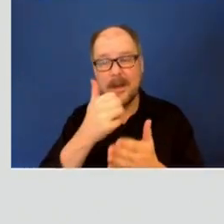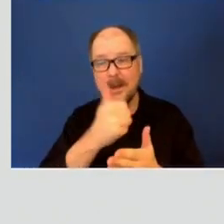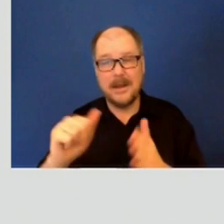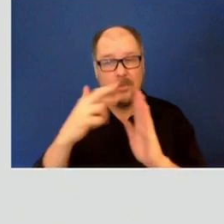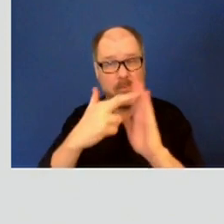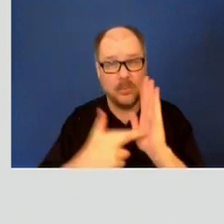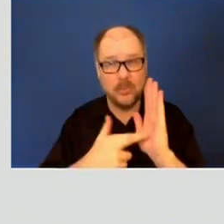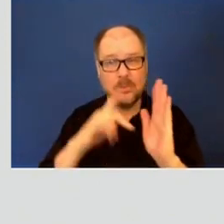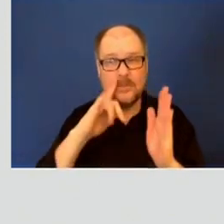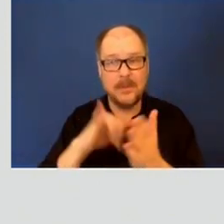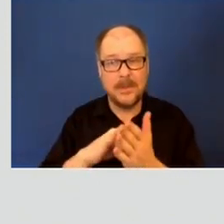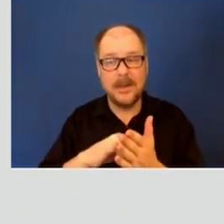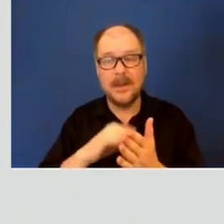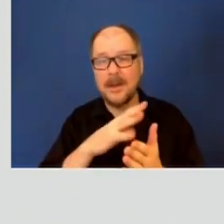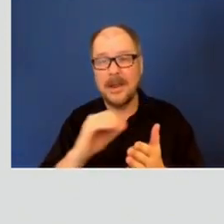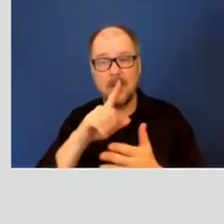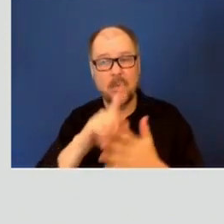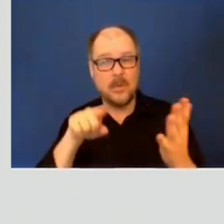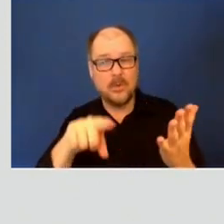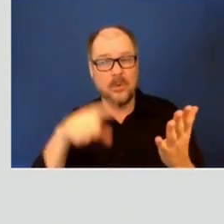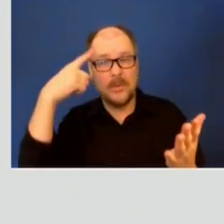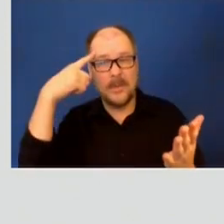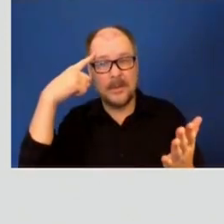you know, what you guys think about that.